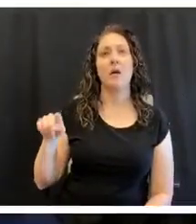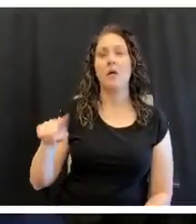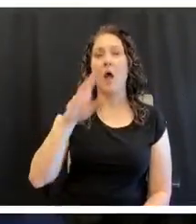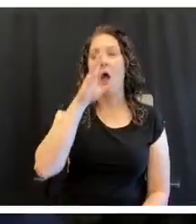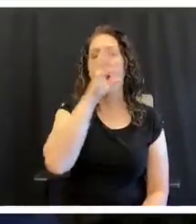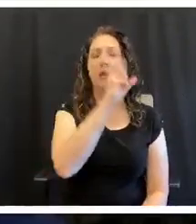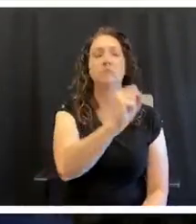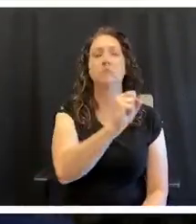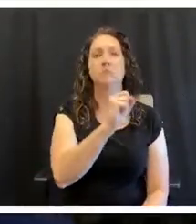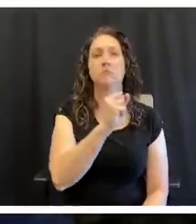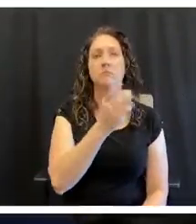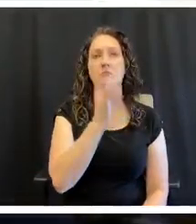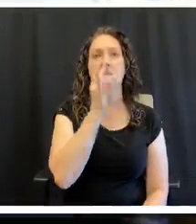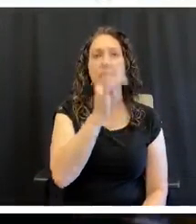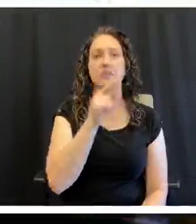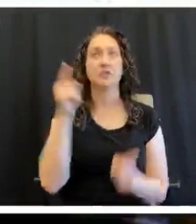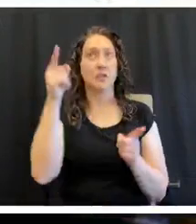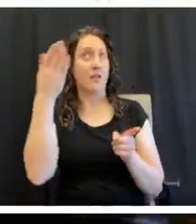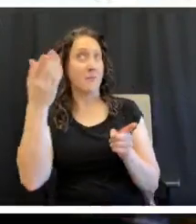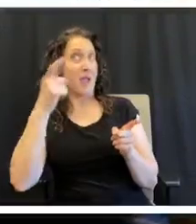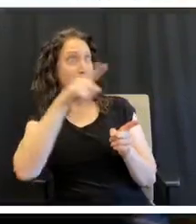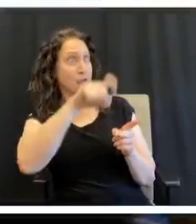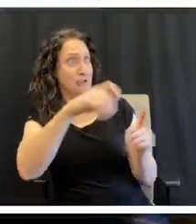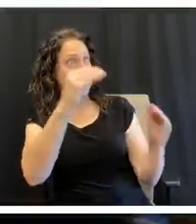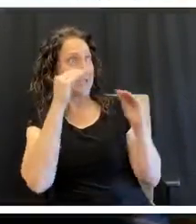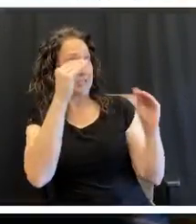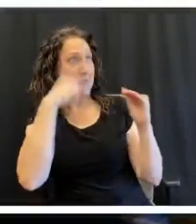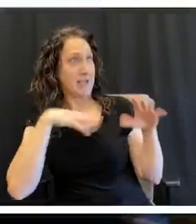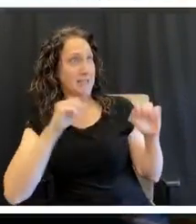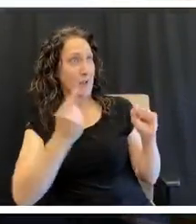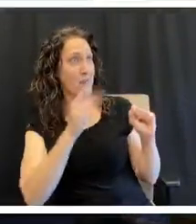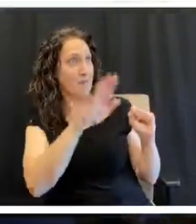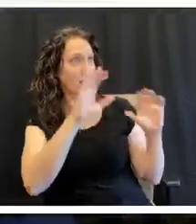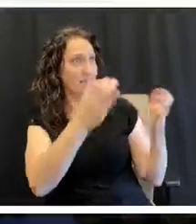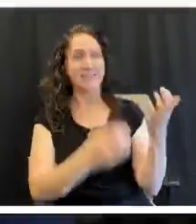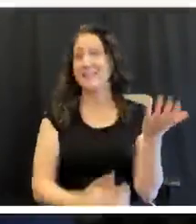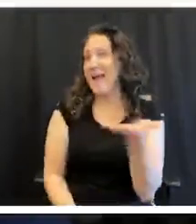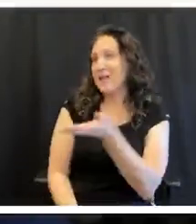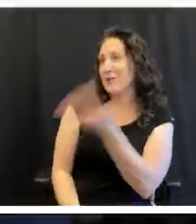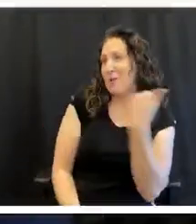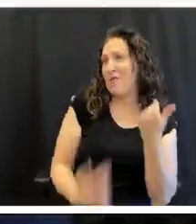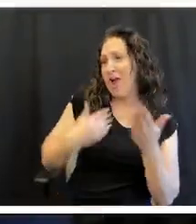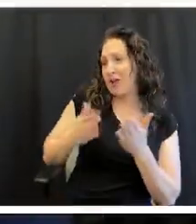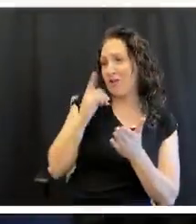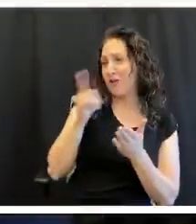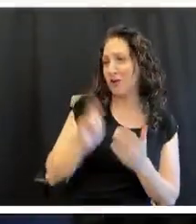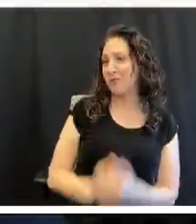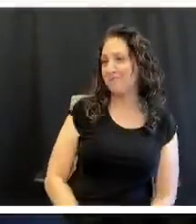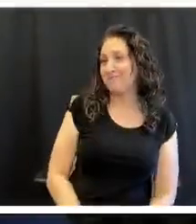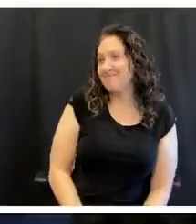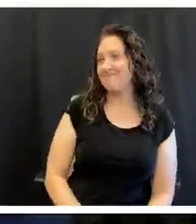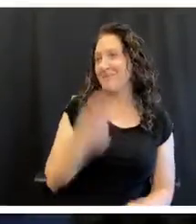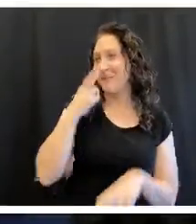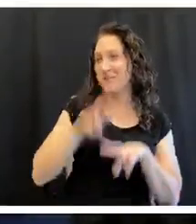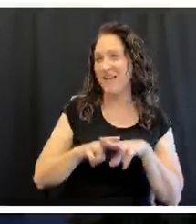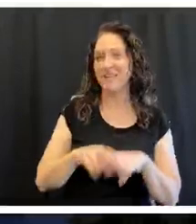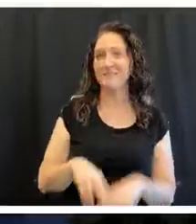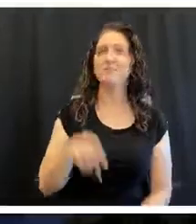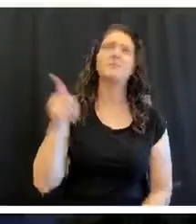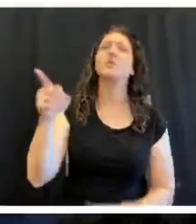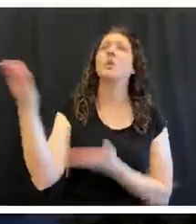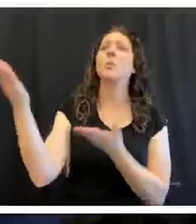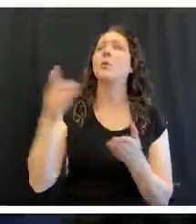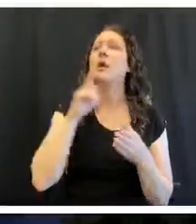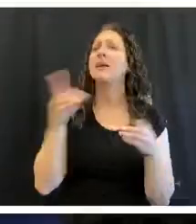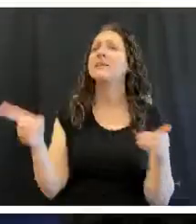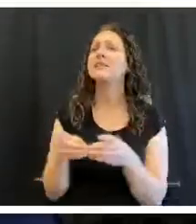Maybe I should come over and take a class from you. Well, yeah, come over and I'll just cook for you. You know, that'll be fun. You bring the dessert,